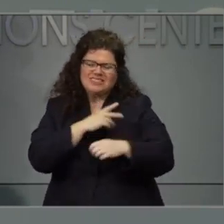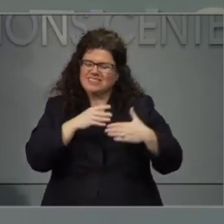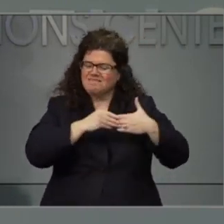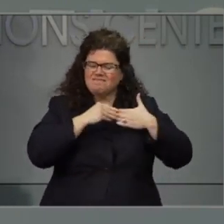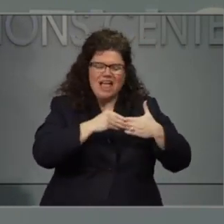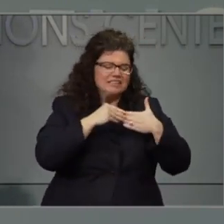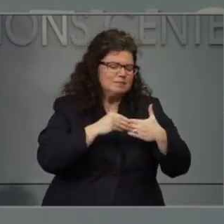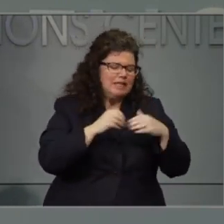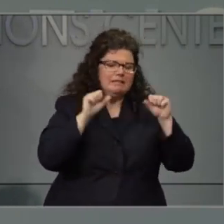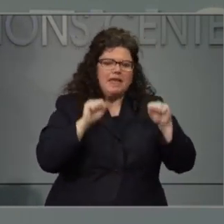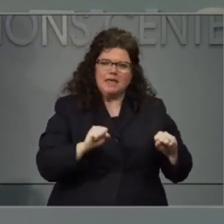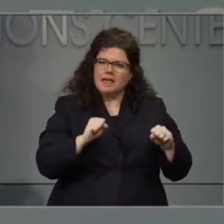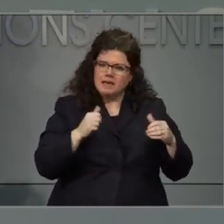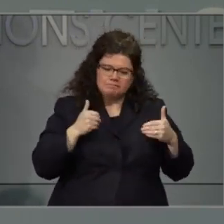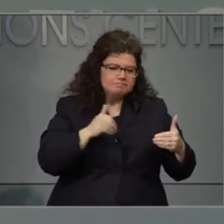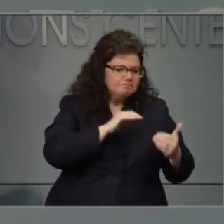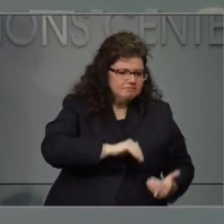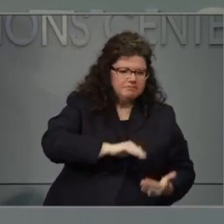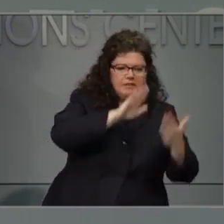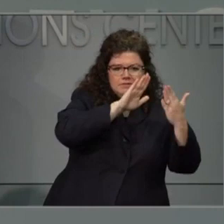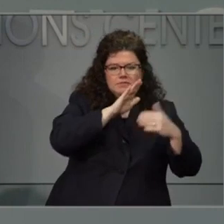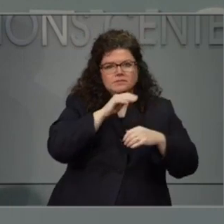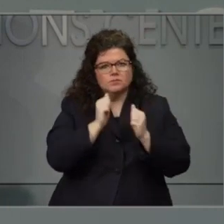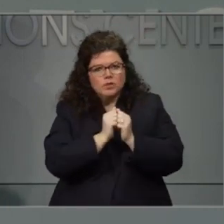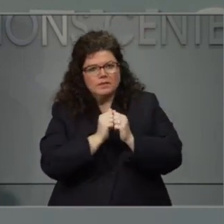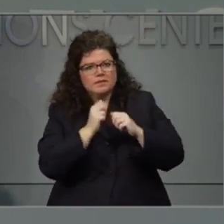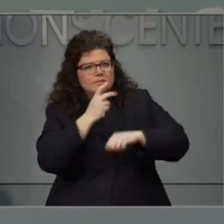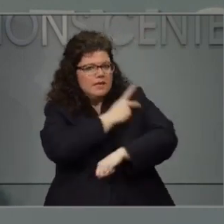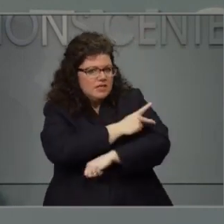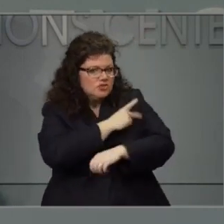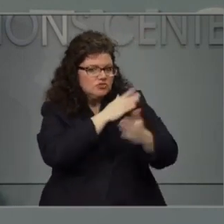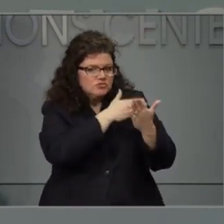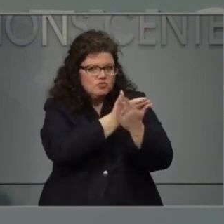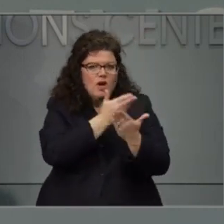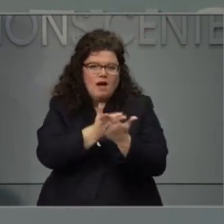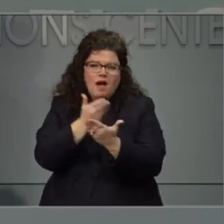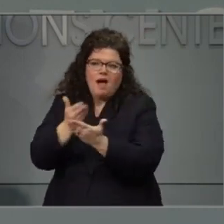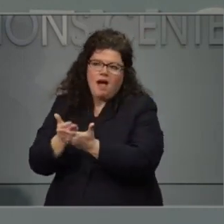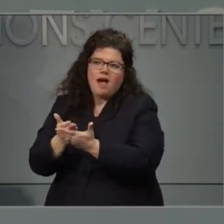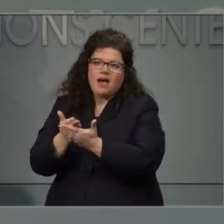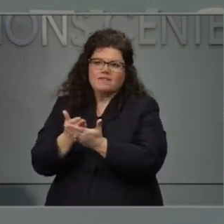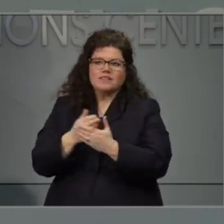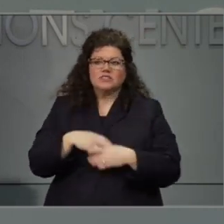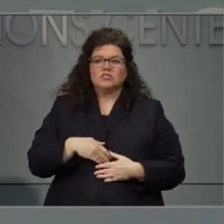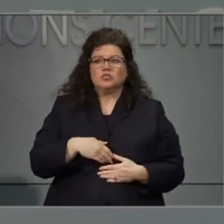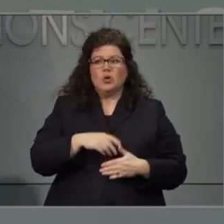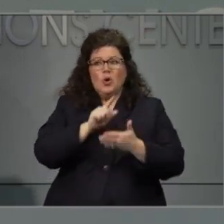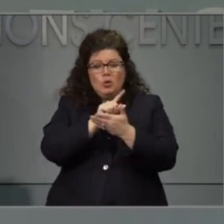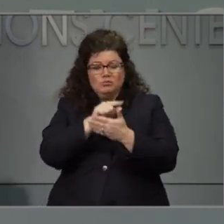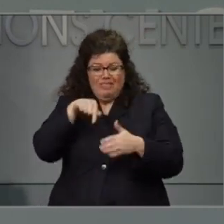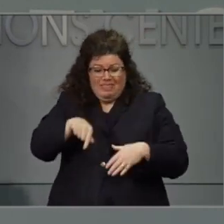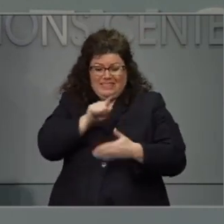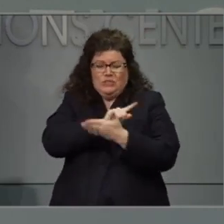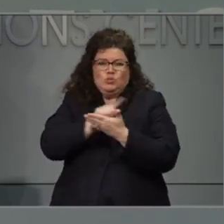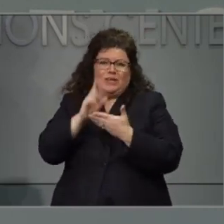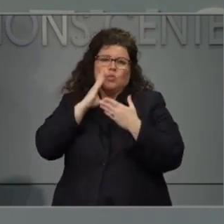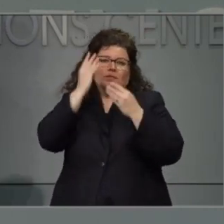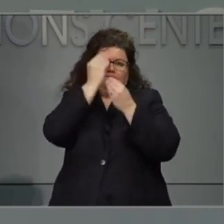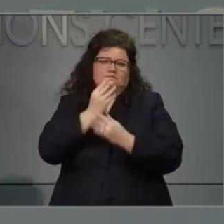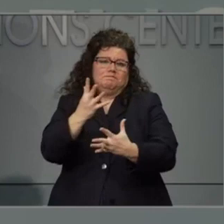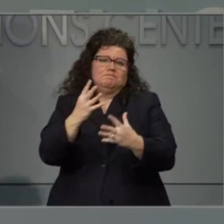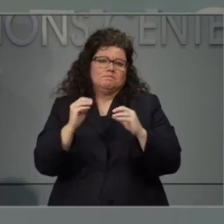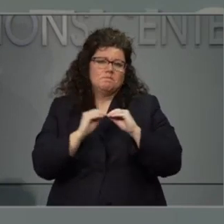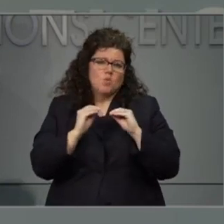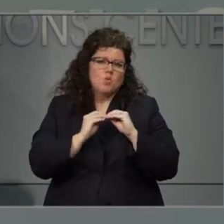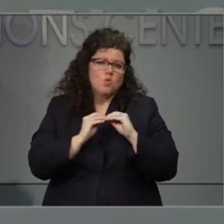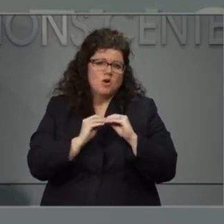and treat patients. So look for additional details over the next number of days and we'll continue to look